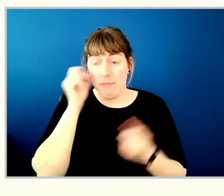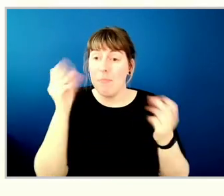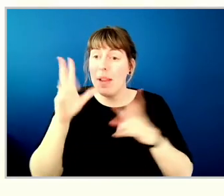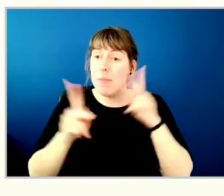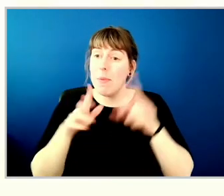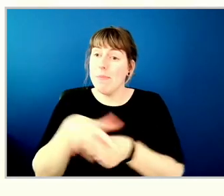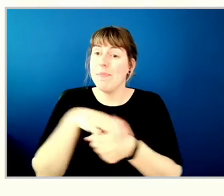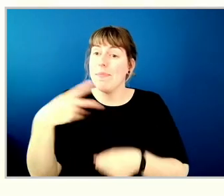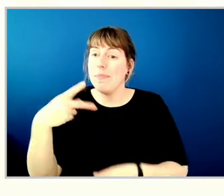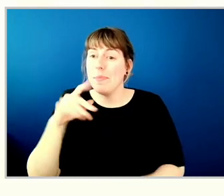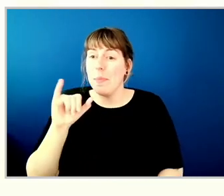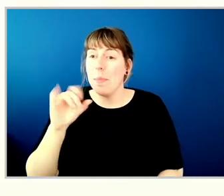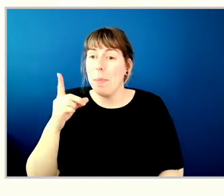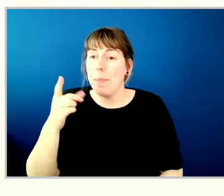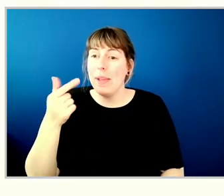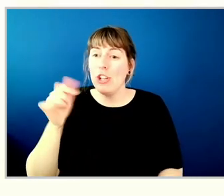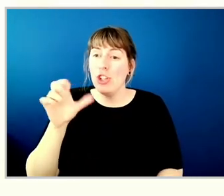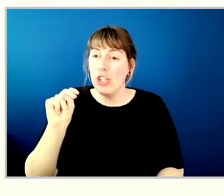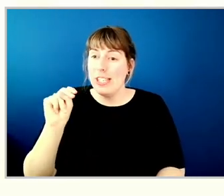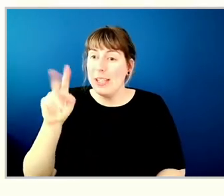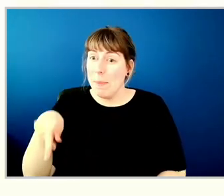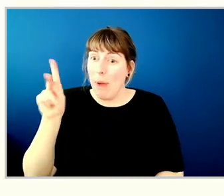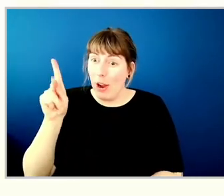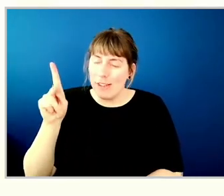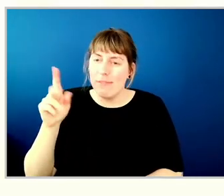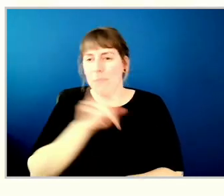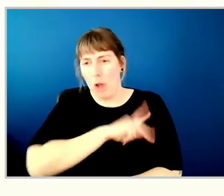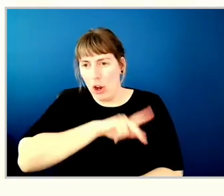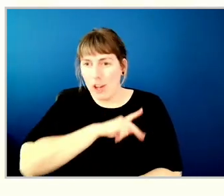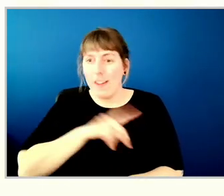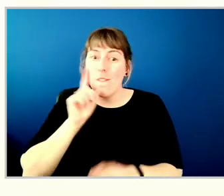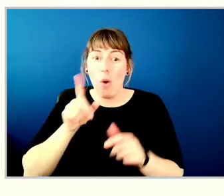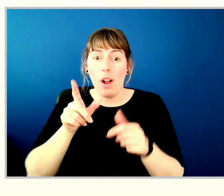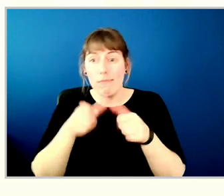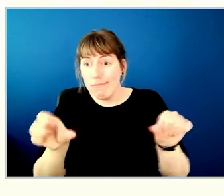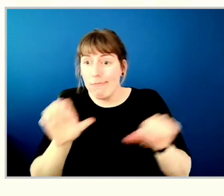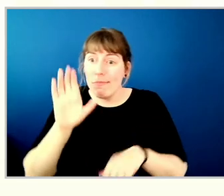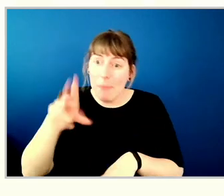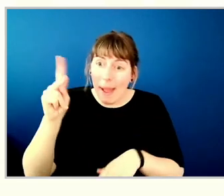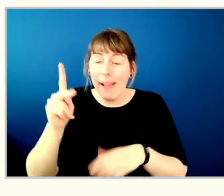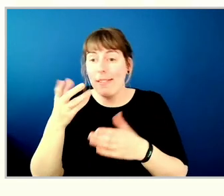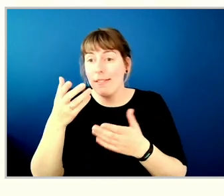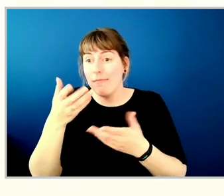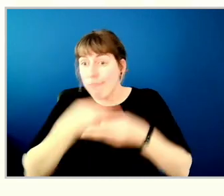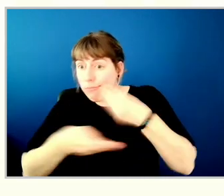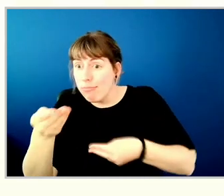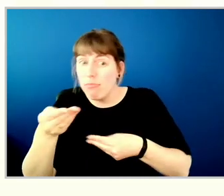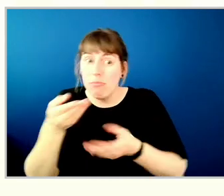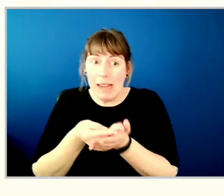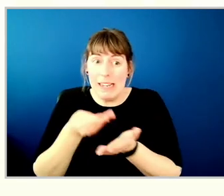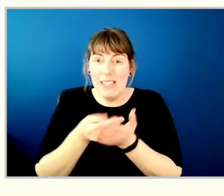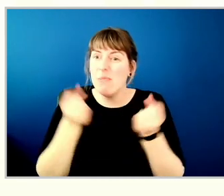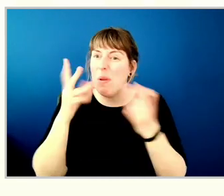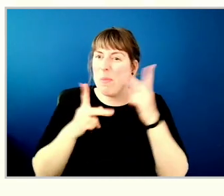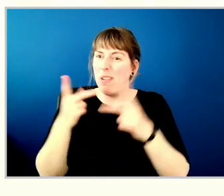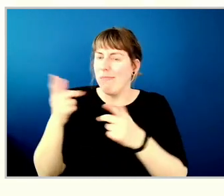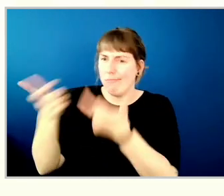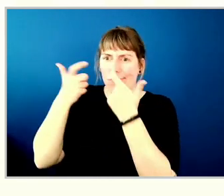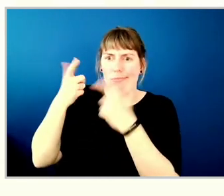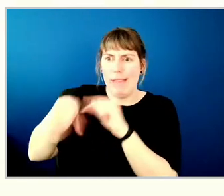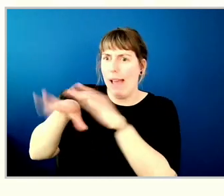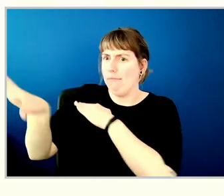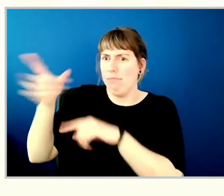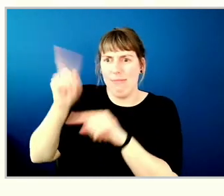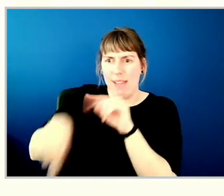is the last option in banking and check cashing. Folks who often can't access banking services elsewhere